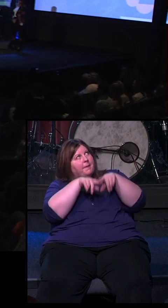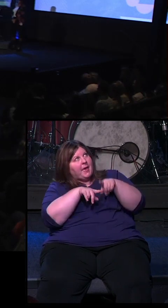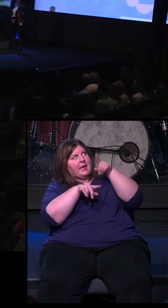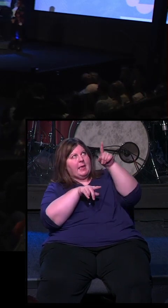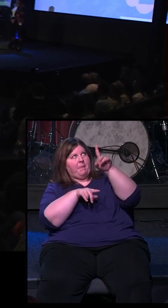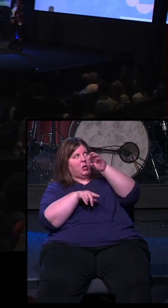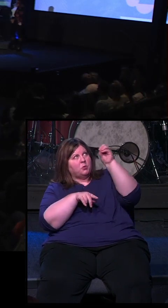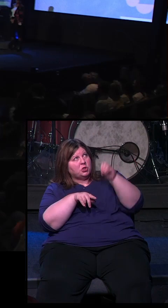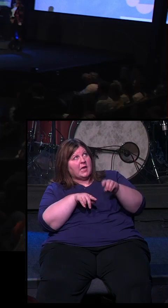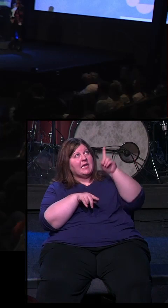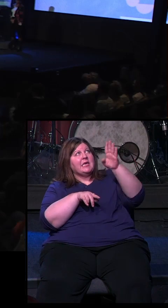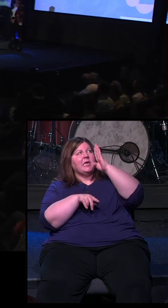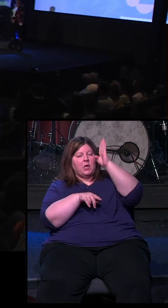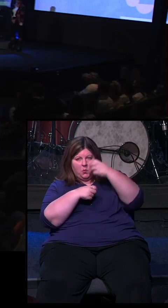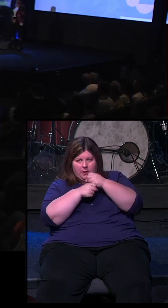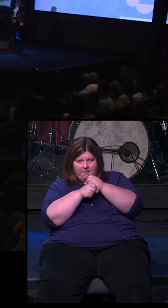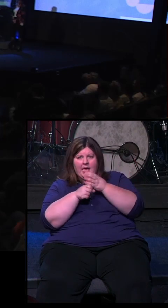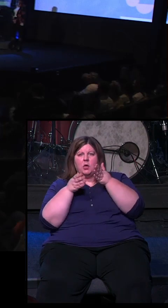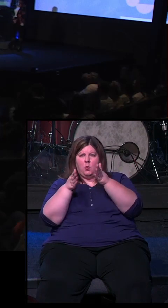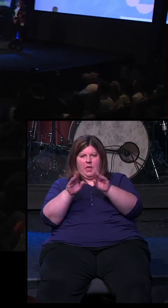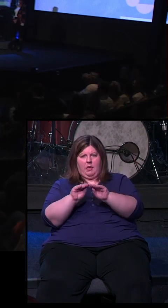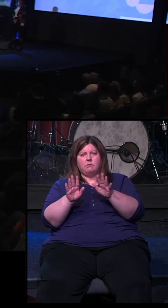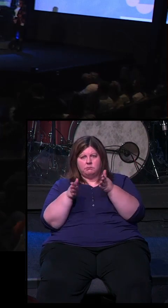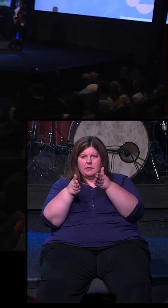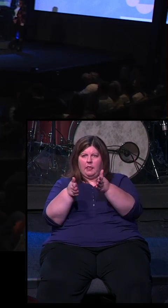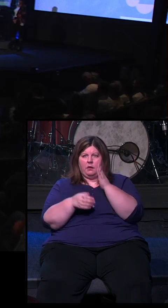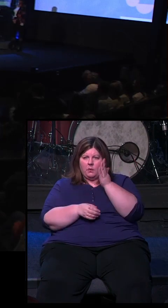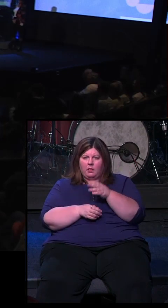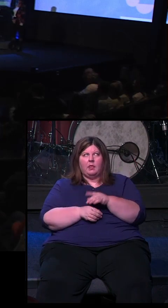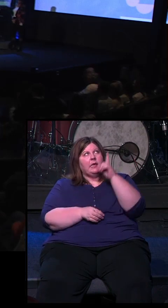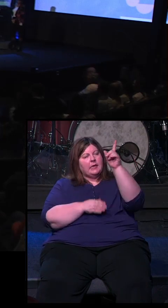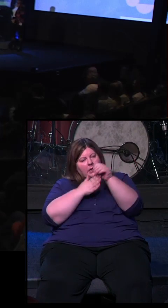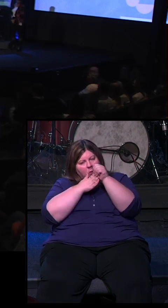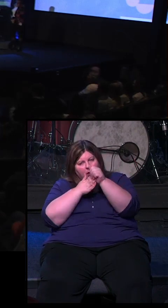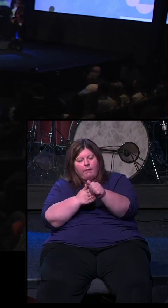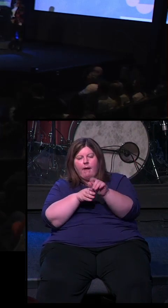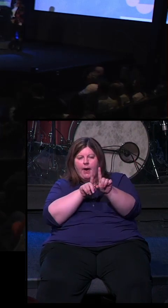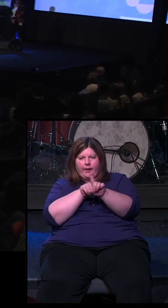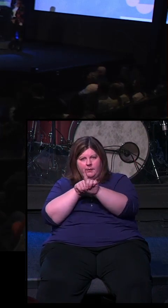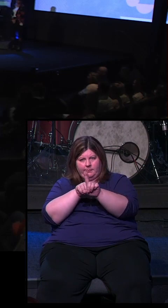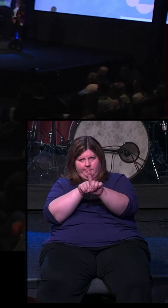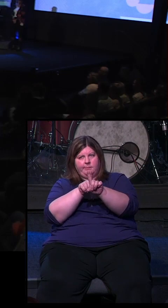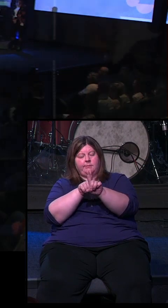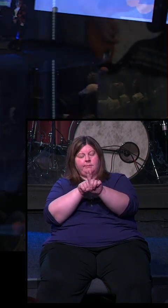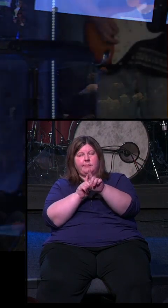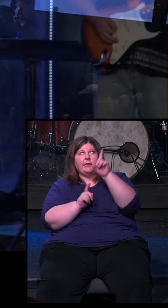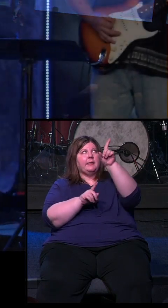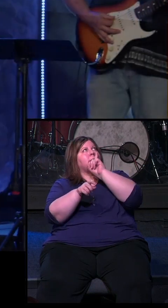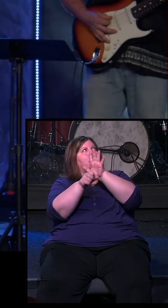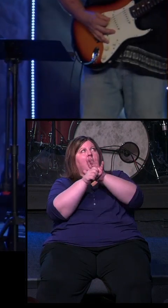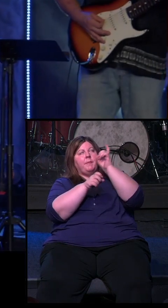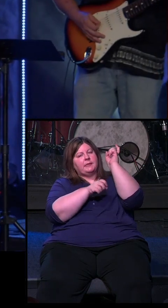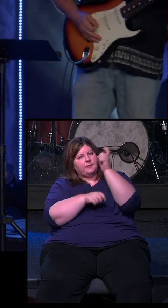And He will make your path straight. He will guide you. That is a promise from God and